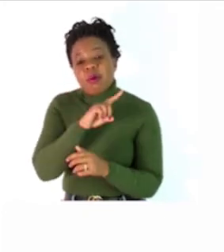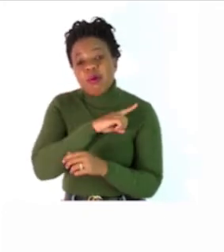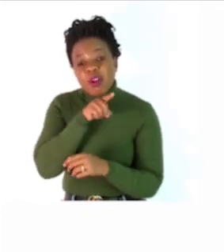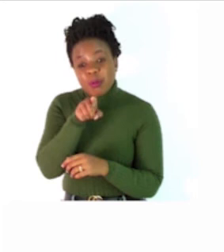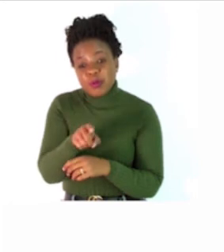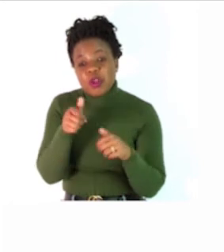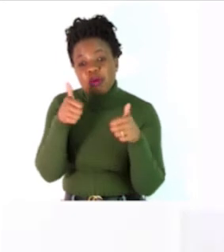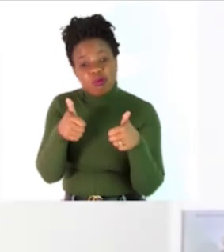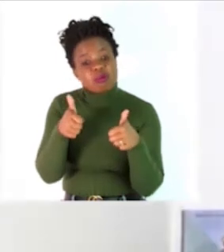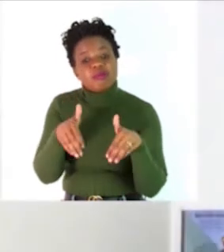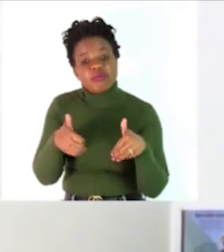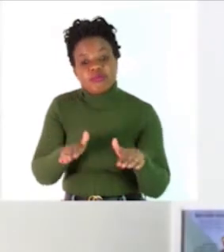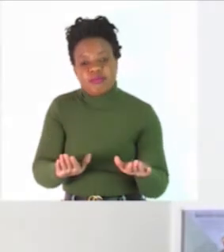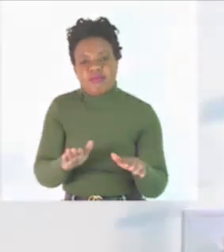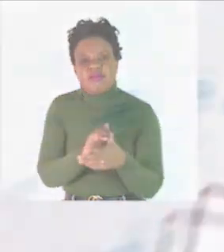and girls